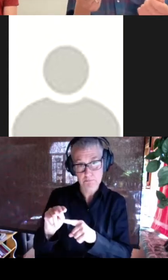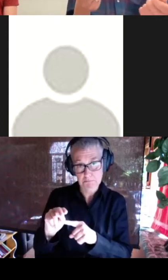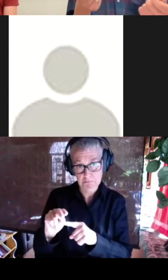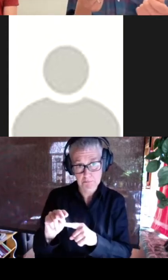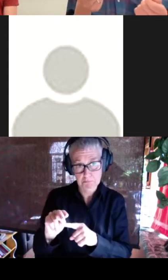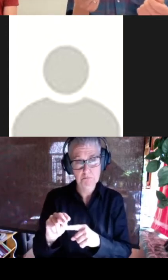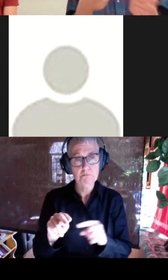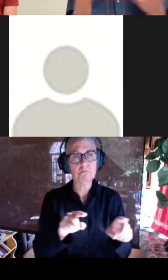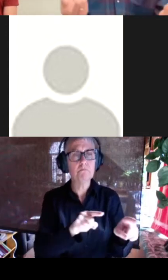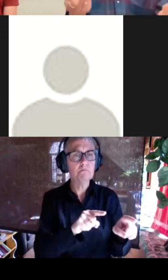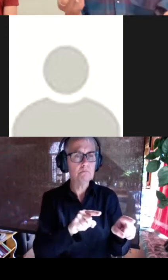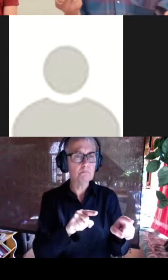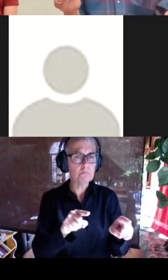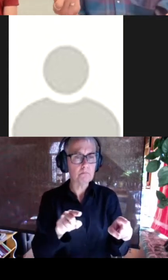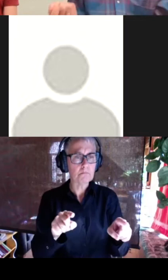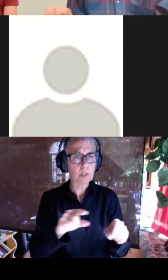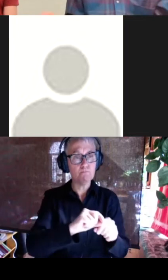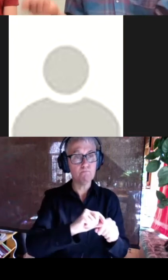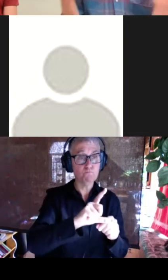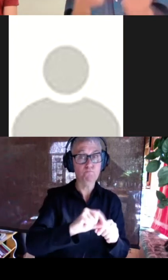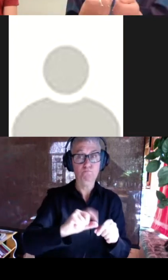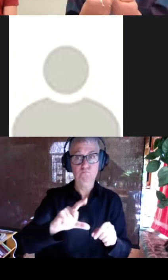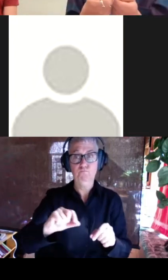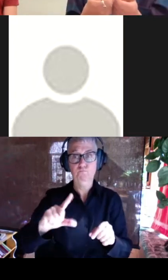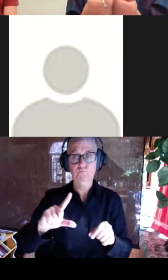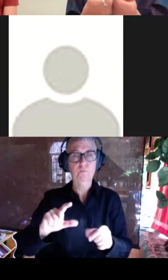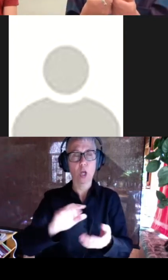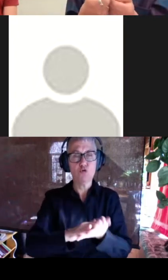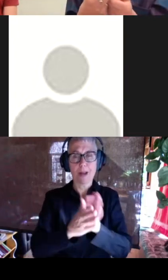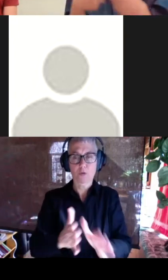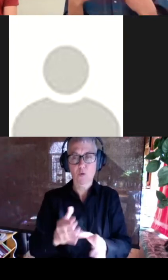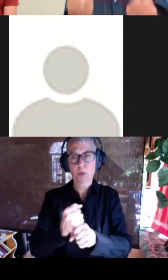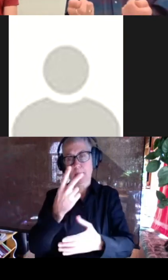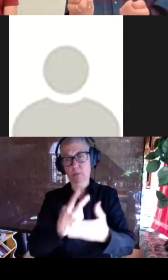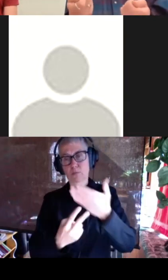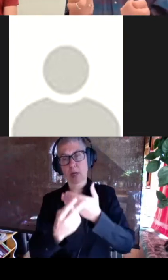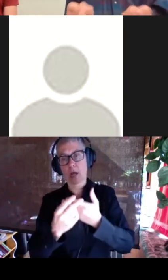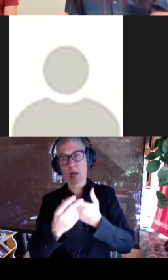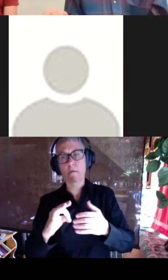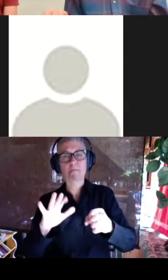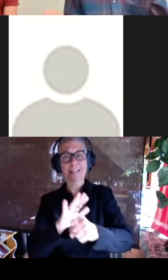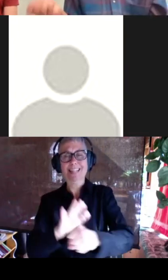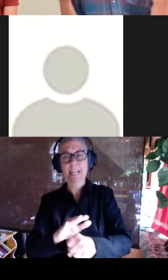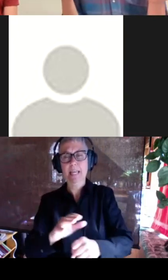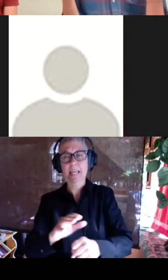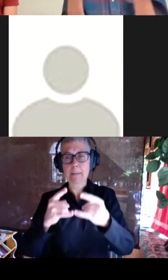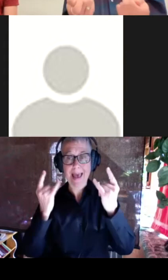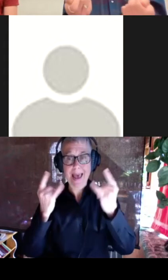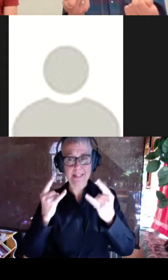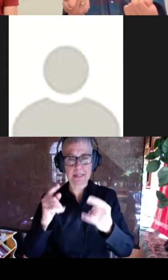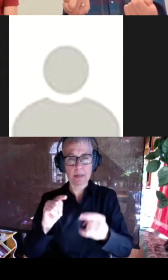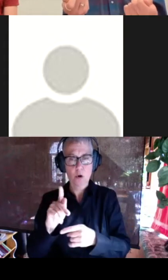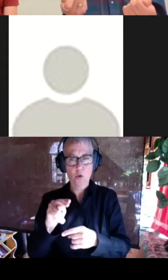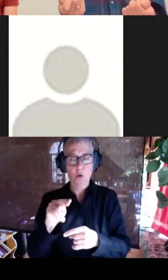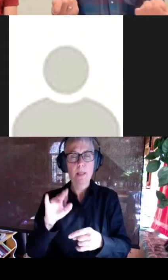when your big stack of transformers makes a prediction about filling in a mass token it's actually making a